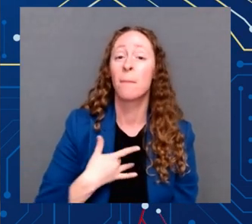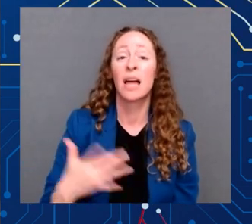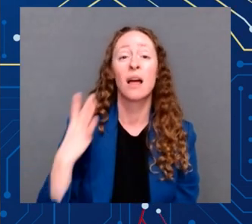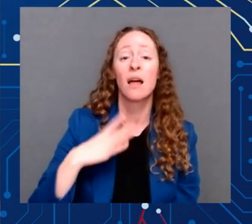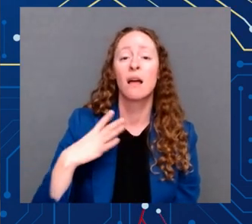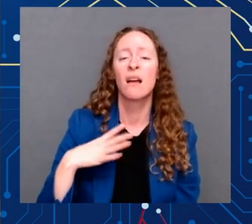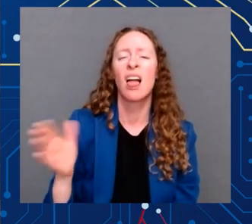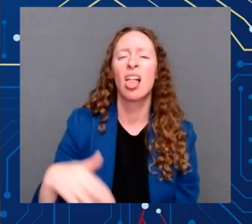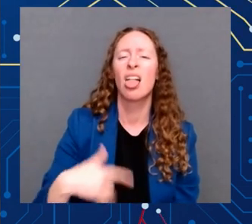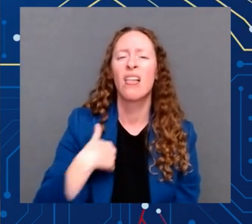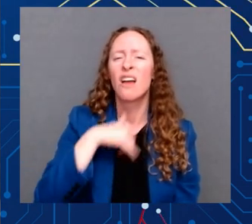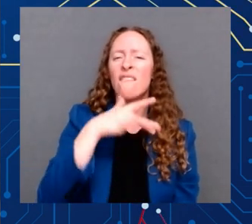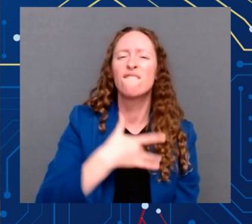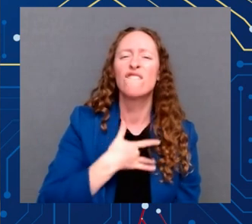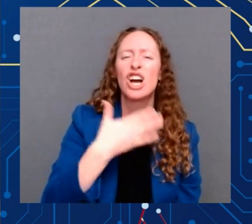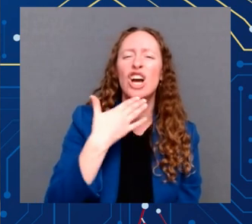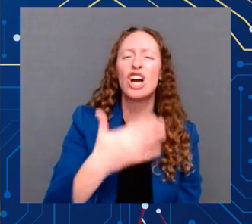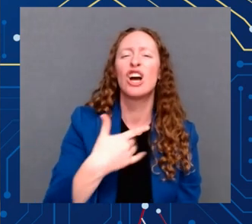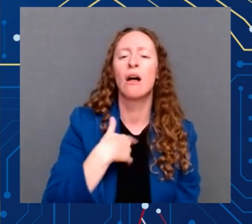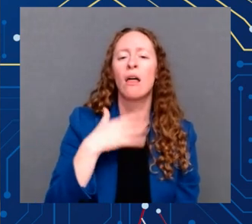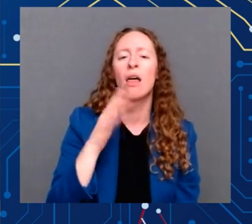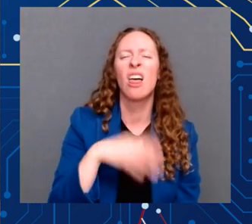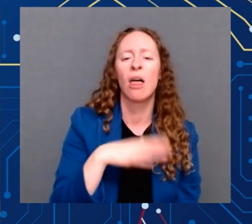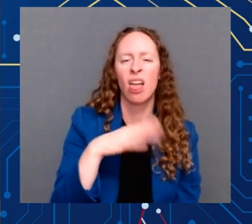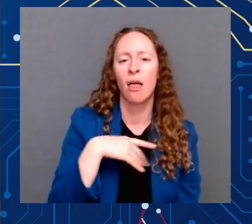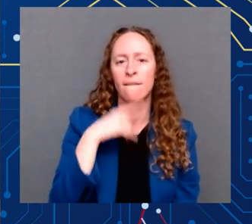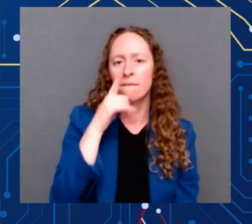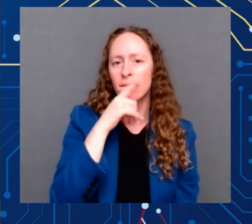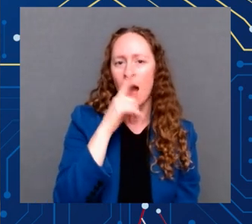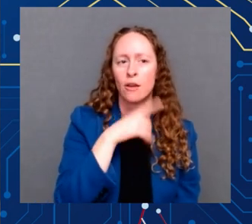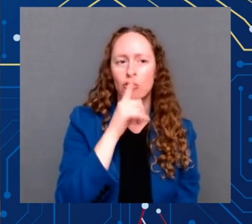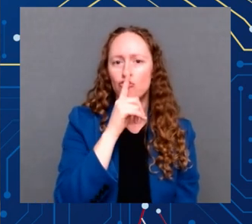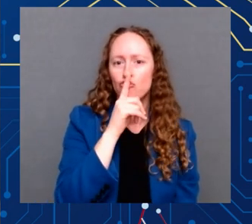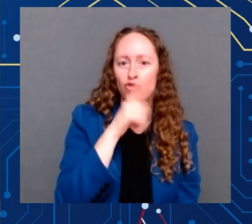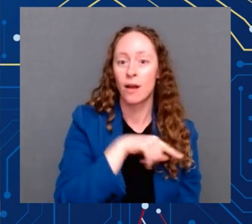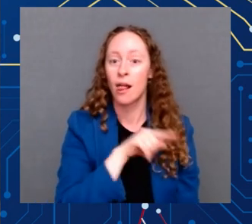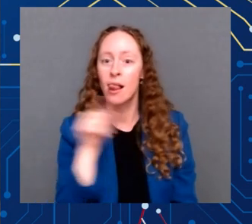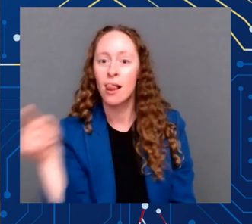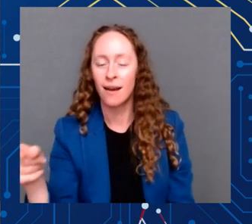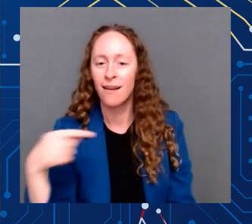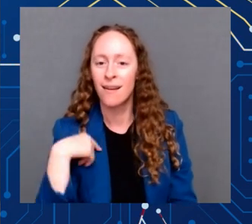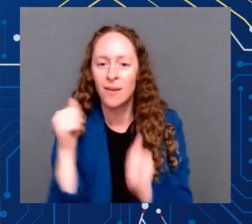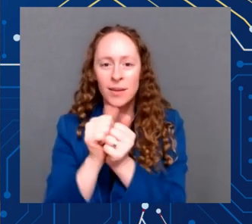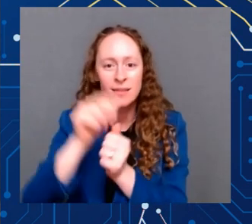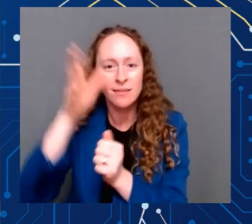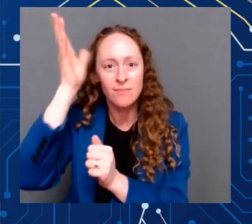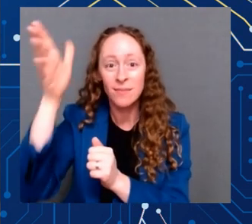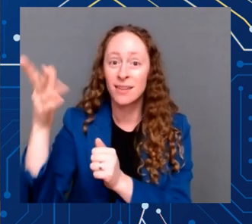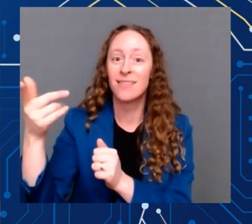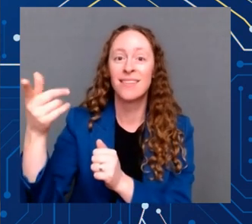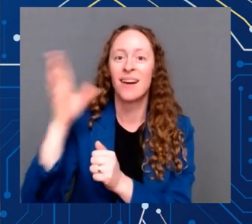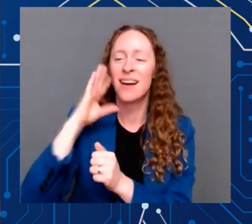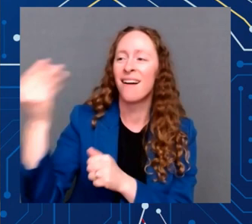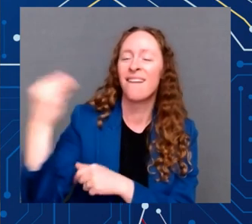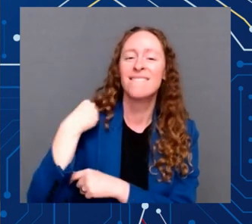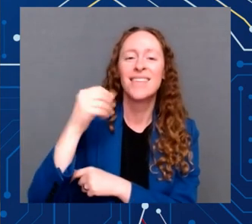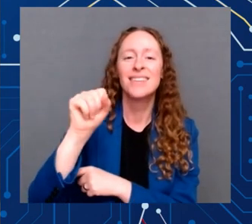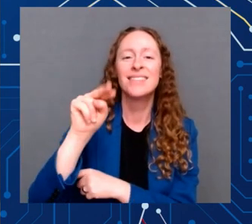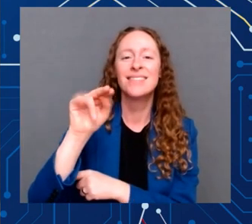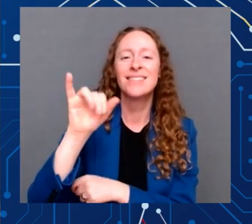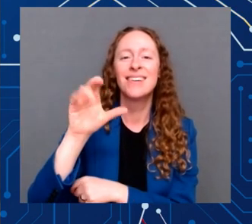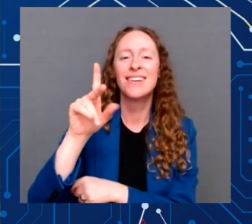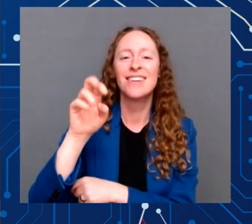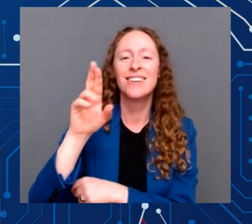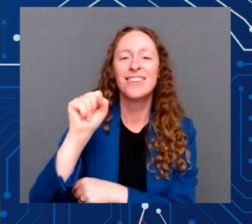He instilled in me a drive and work ethic that led me to launch my own company in 2017. It's called Spark Charge and we've